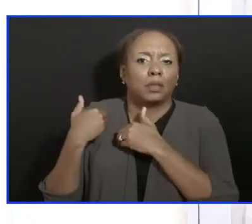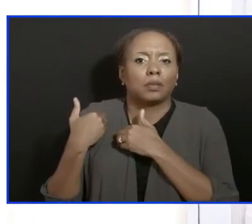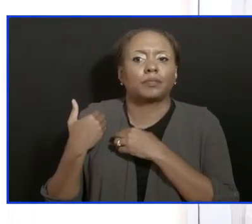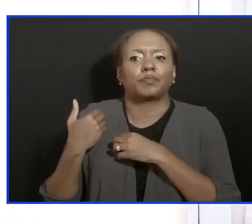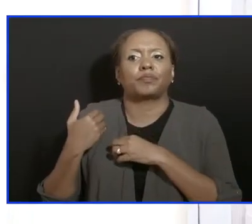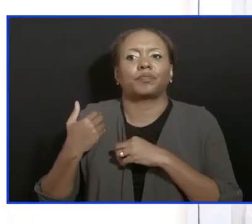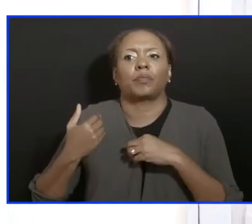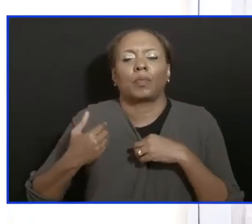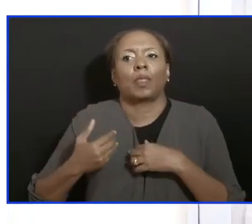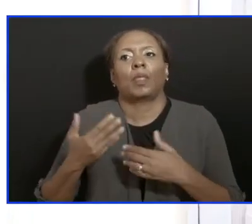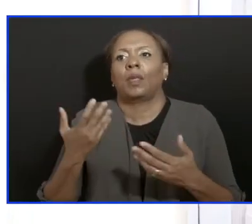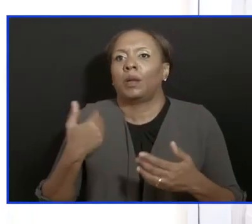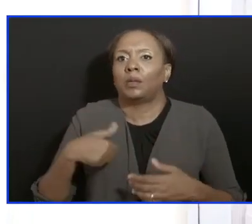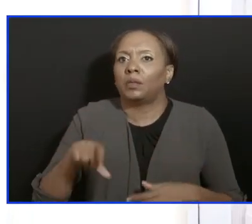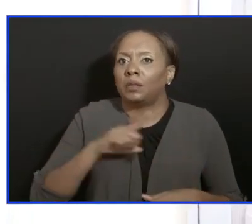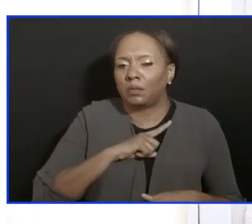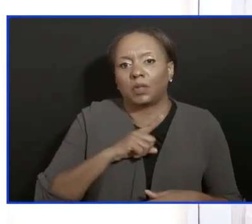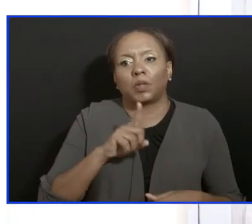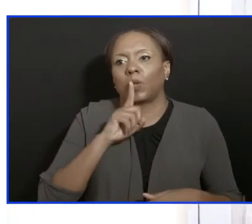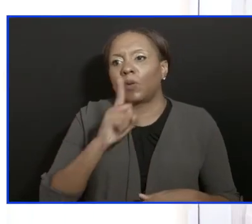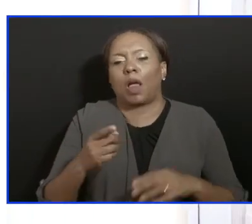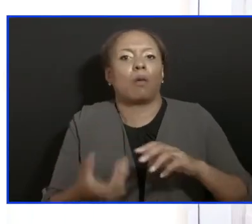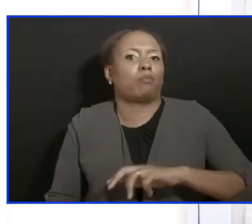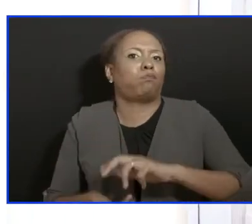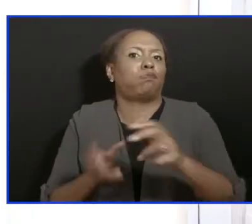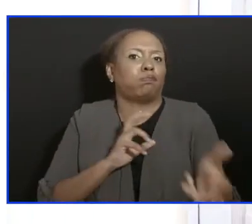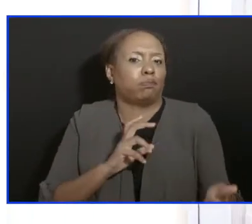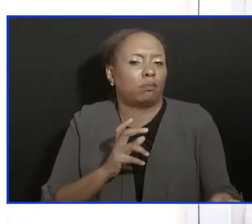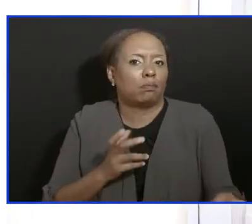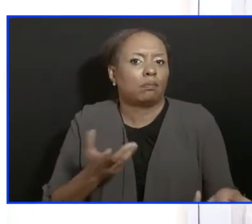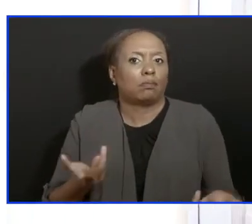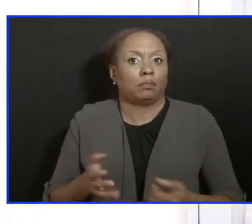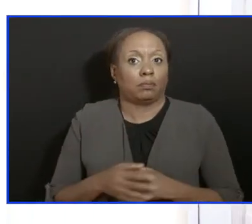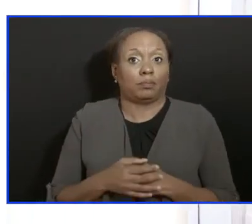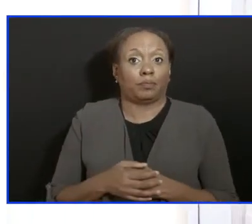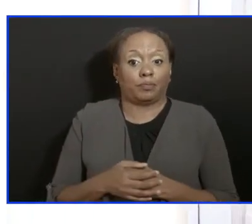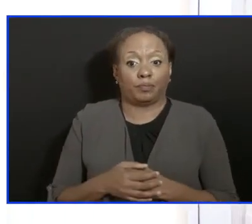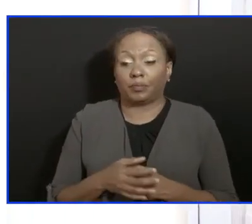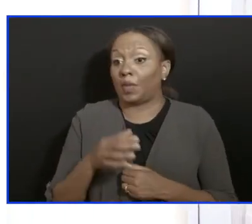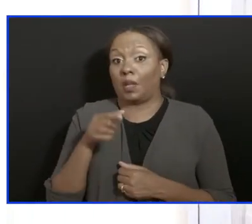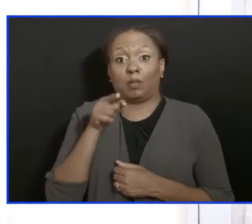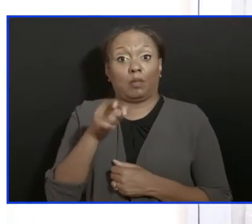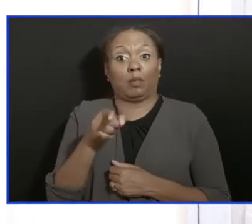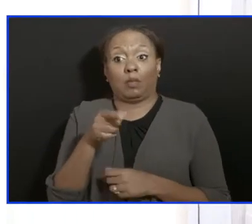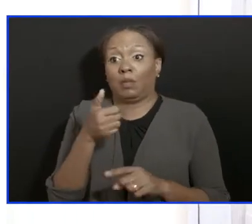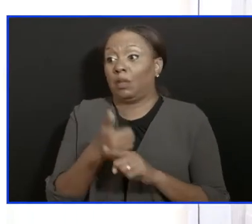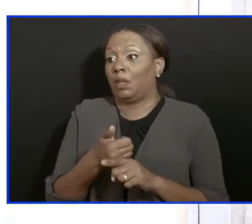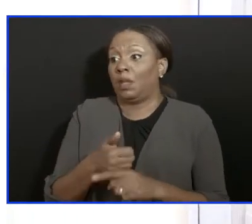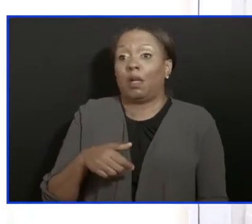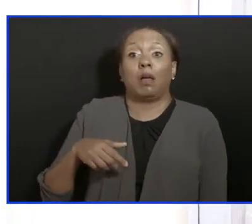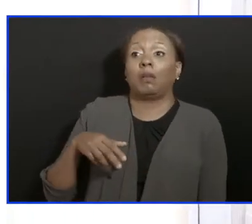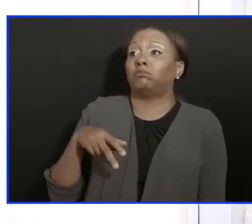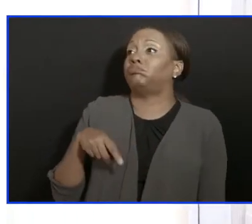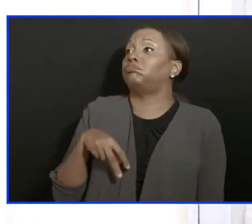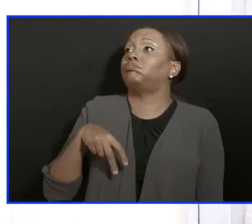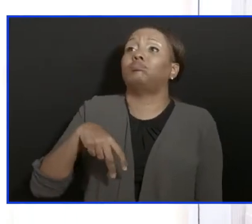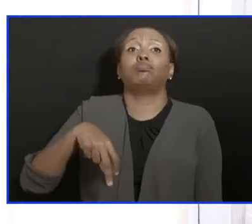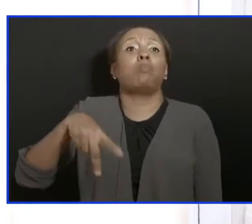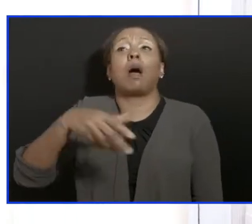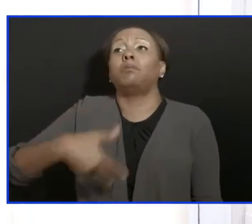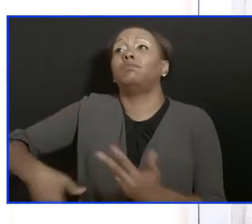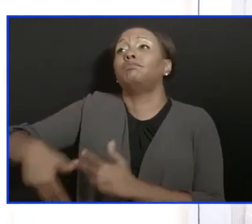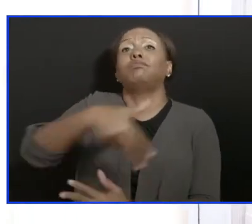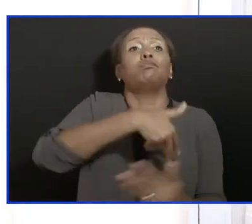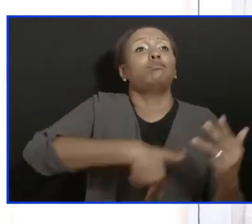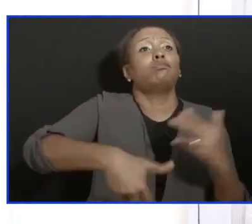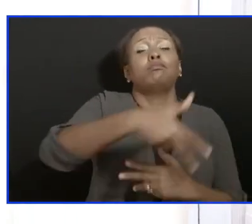victims of this. And it is as simple as that. If you want to walk about, you're not vaccinated and you're mixing up with